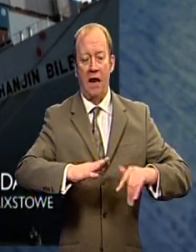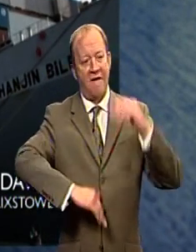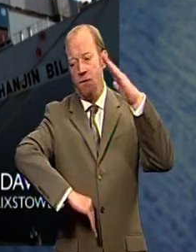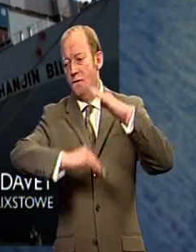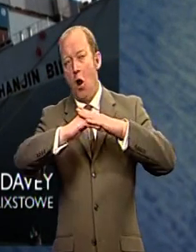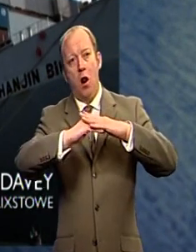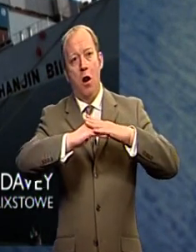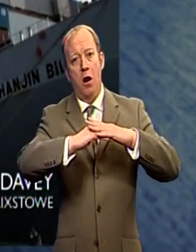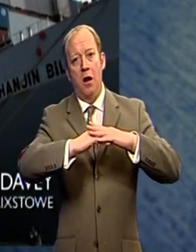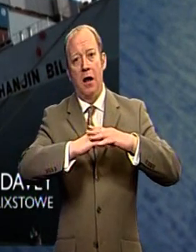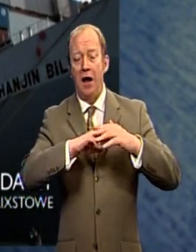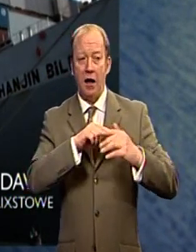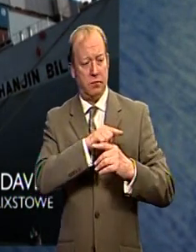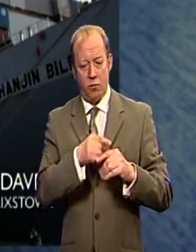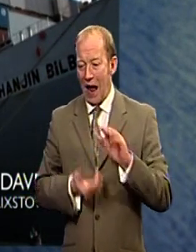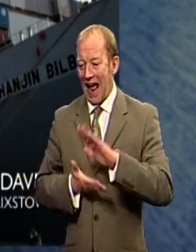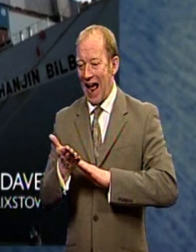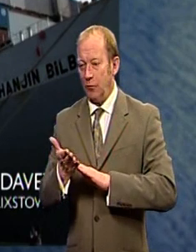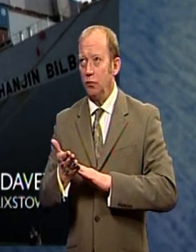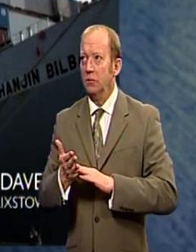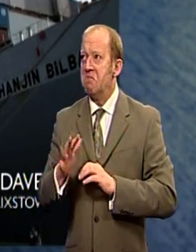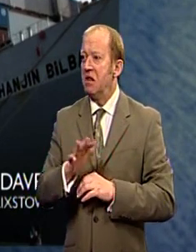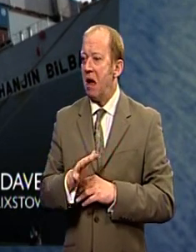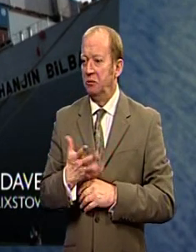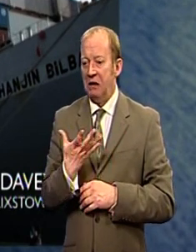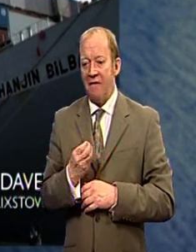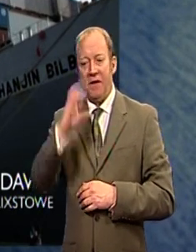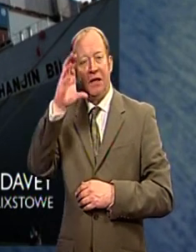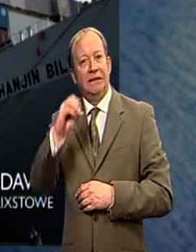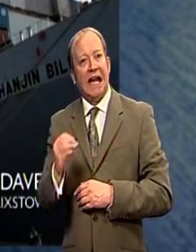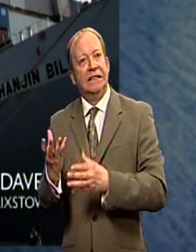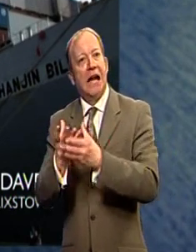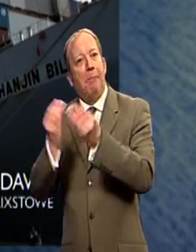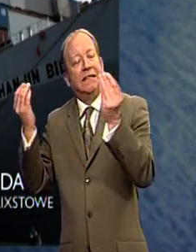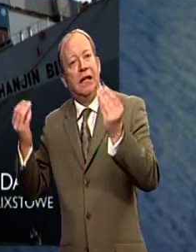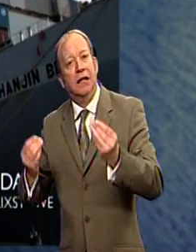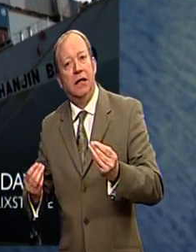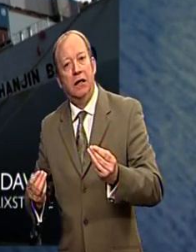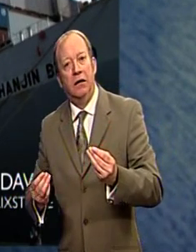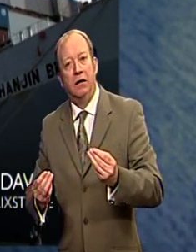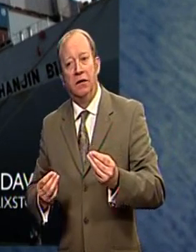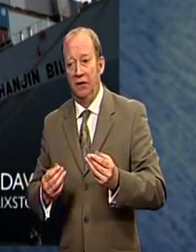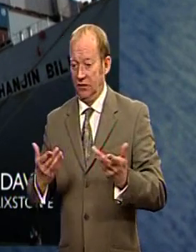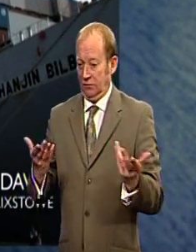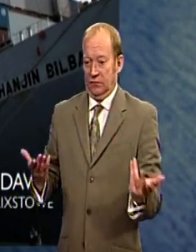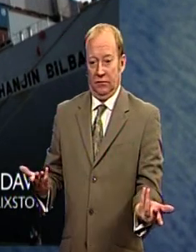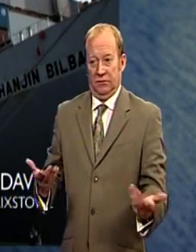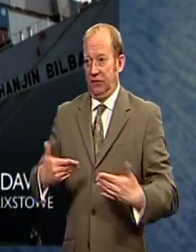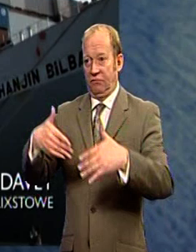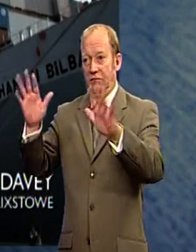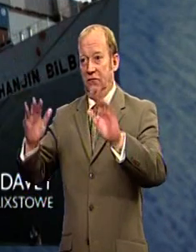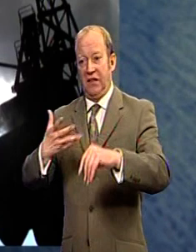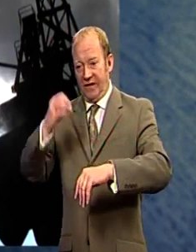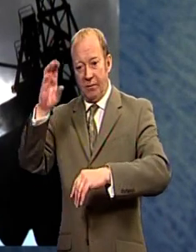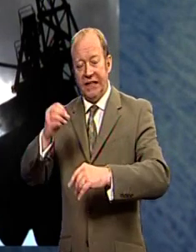laden with goods. Because of those going out, something like a half are going out empty. Our biggest export through here is fresh